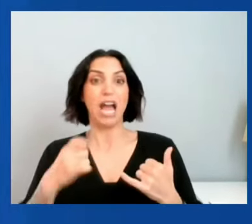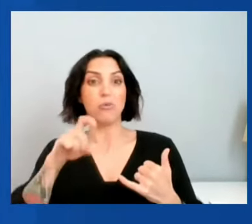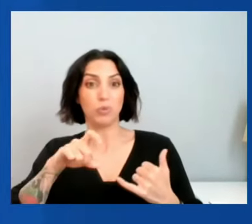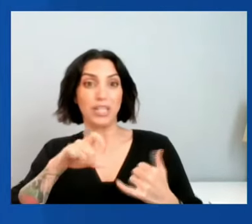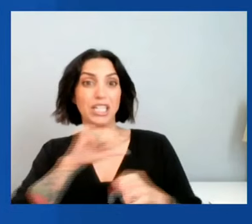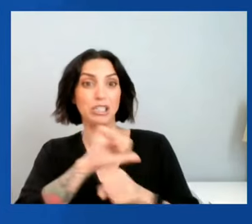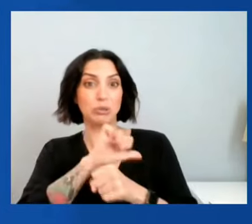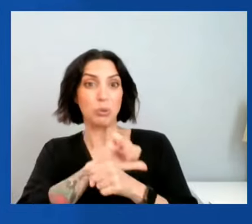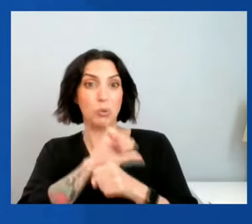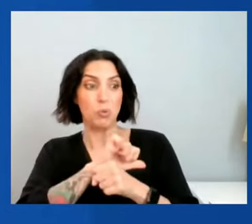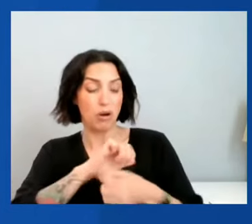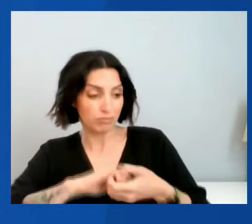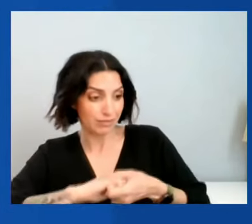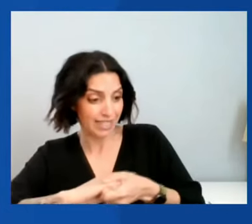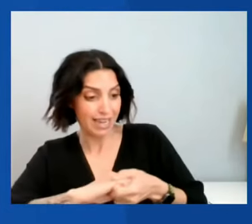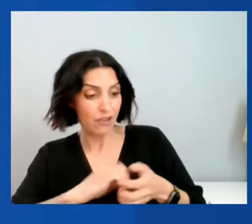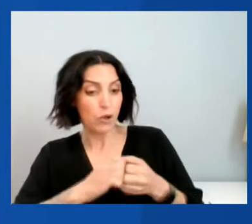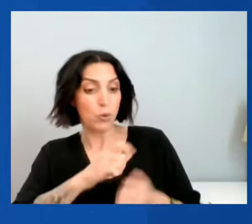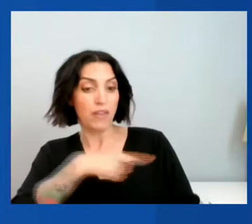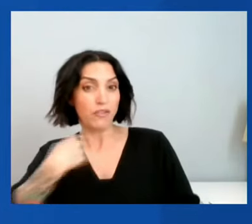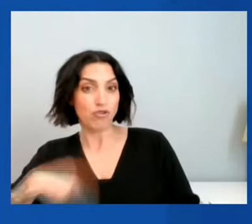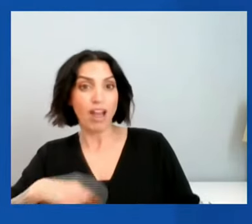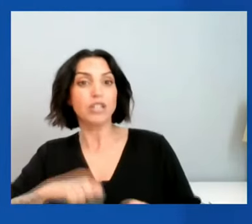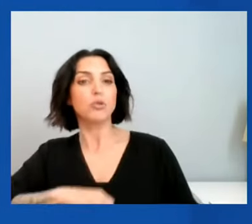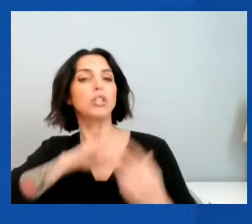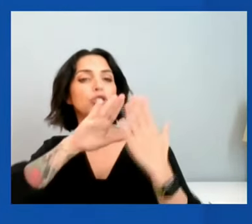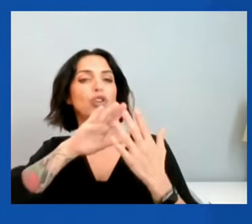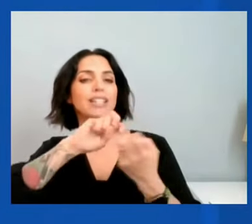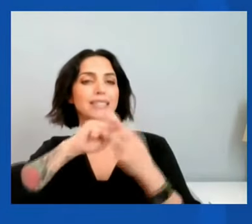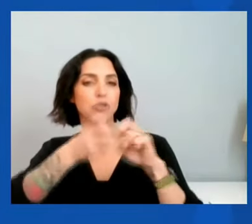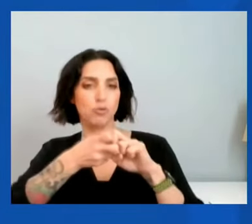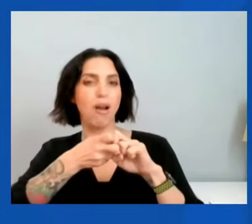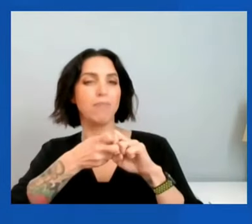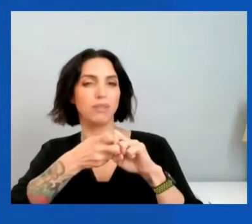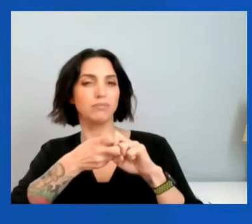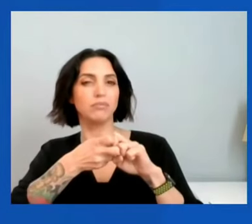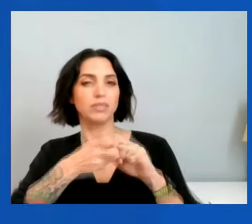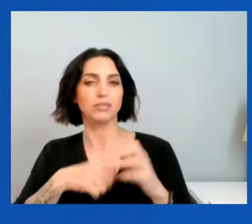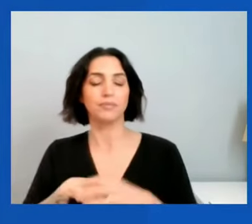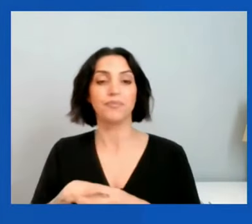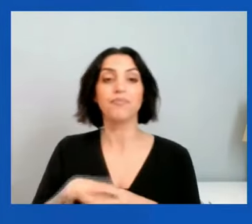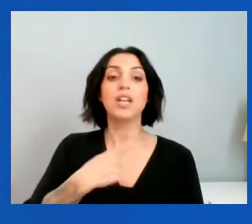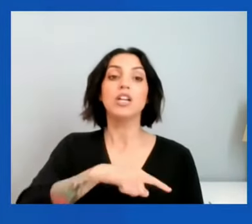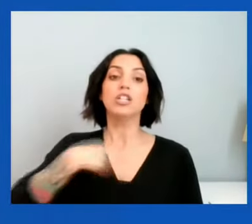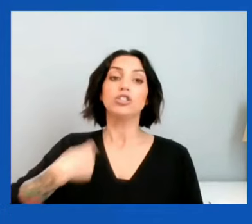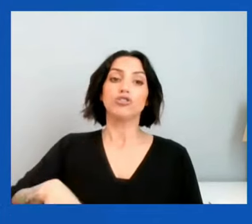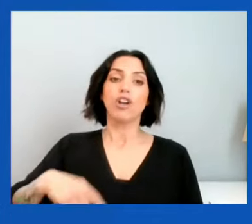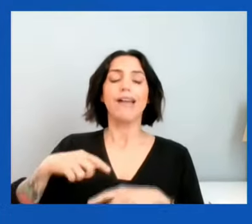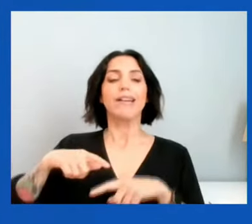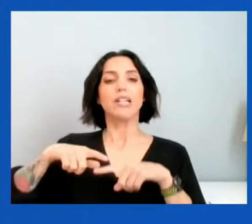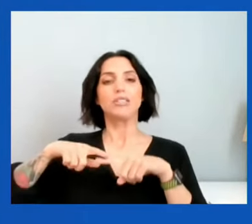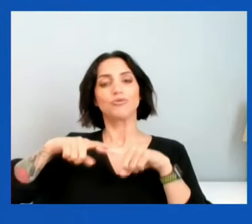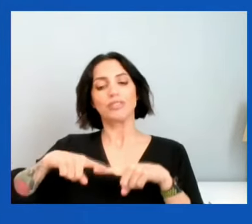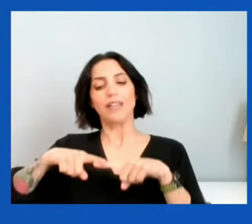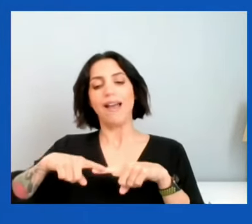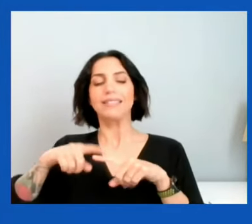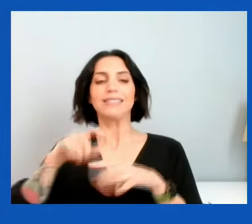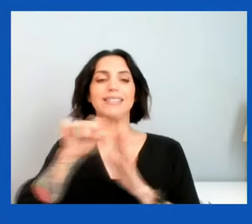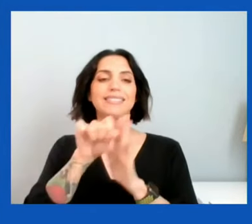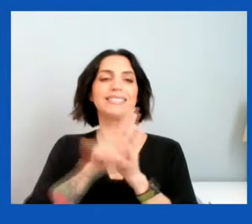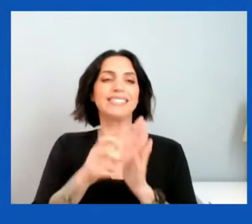those problems. China relies in many ways on state-owned enterprises and